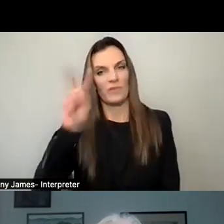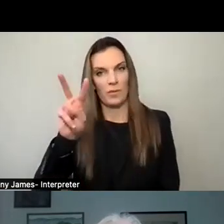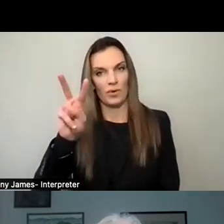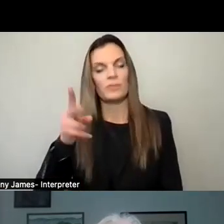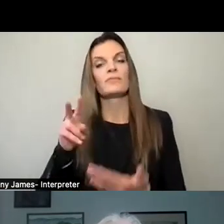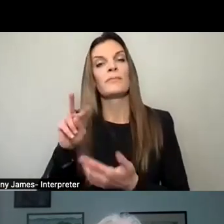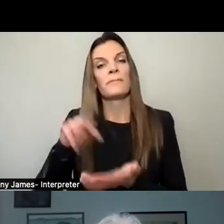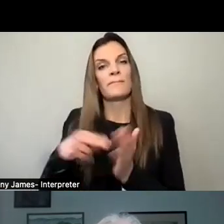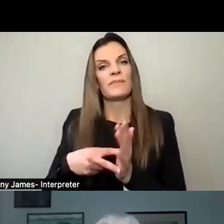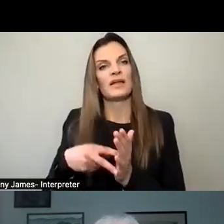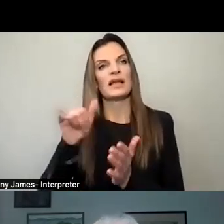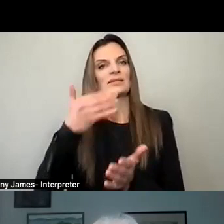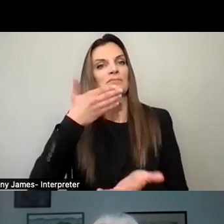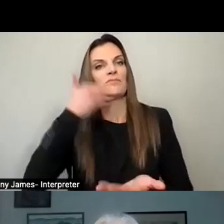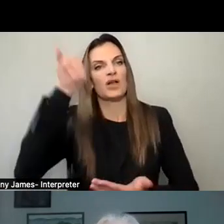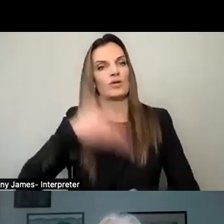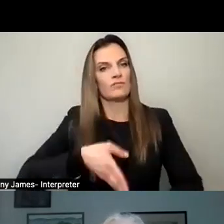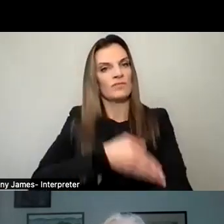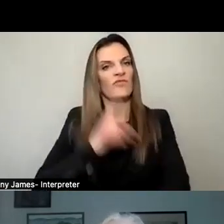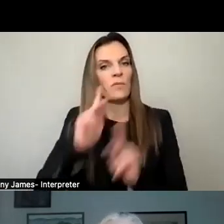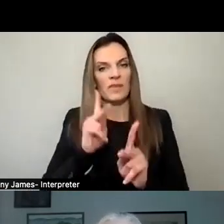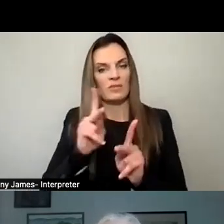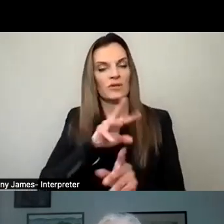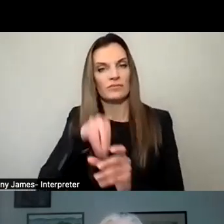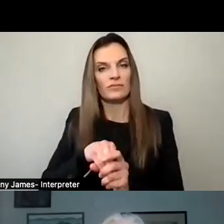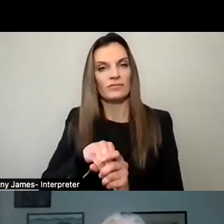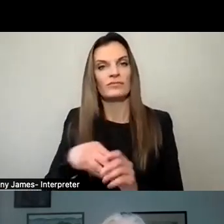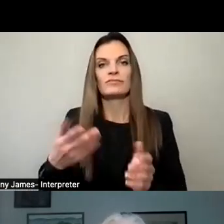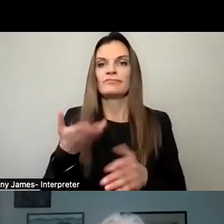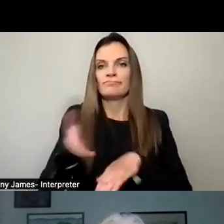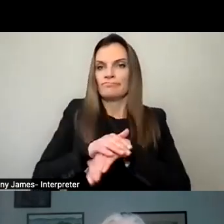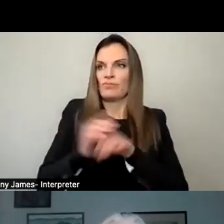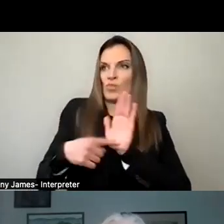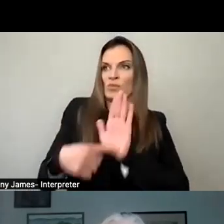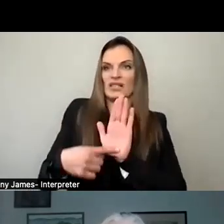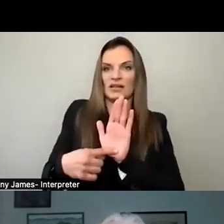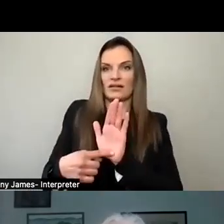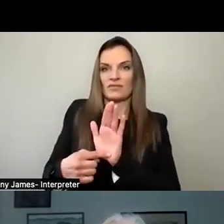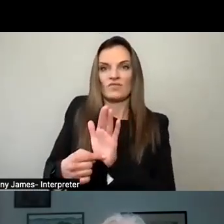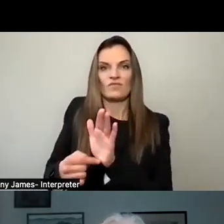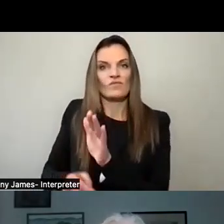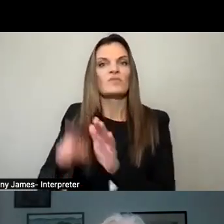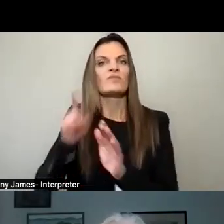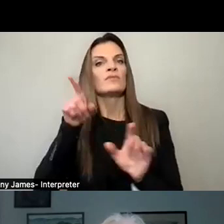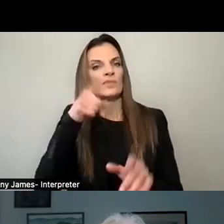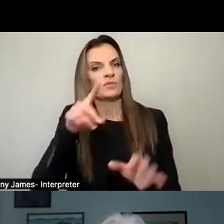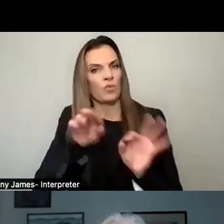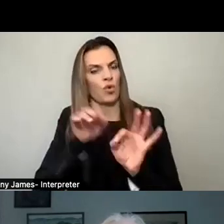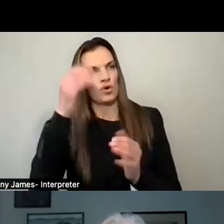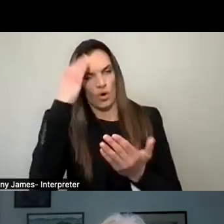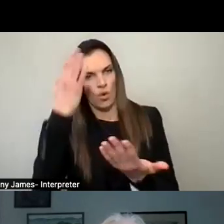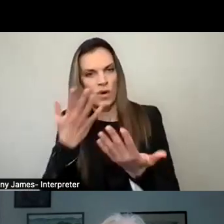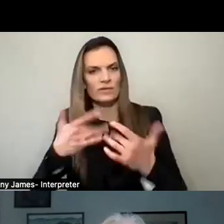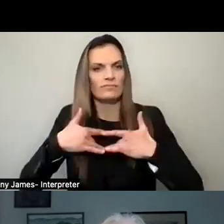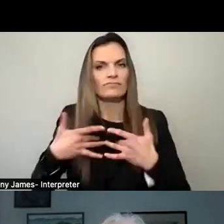increase inclusivity for the village, increase representation, because it shouldn't be difficult to know what's going on in the government. It's hard to remember